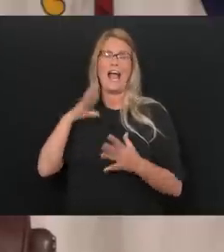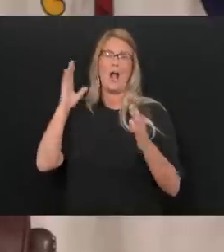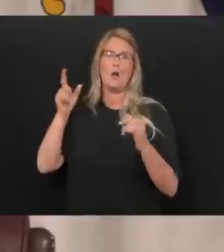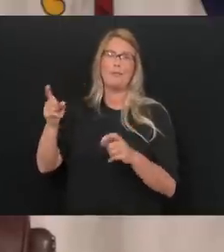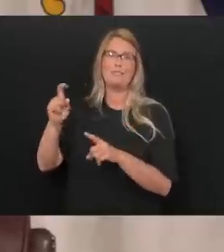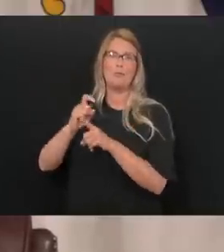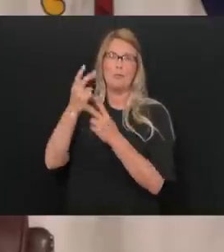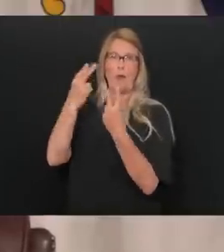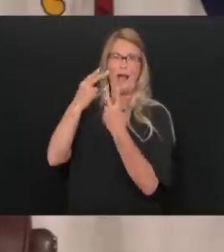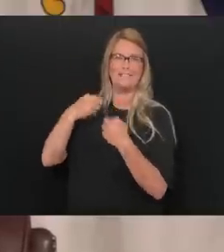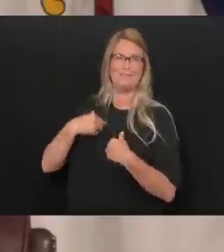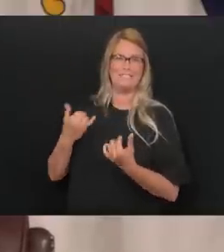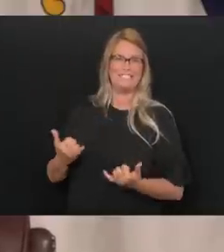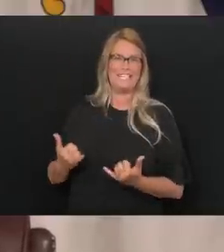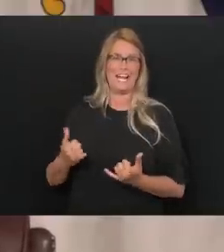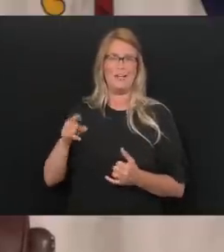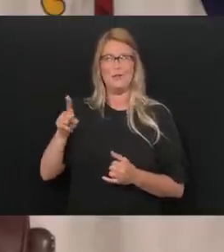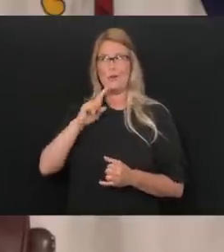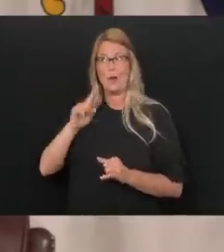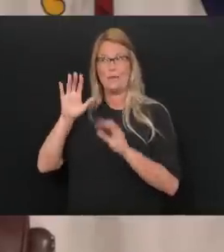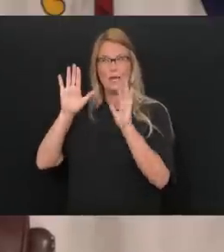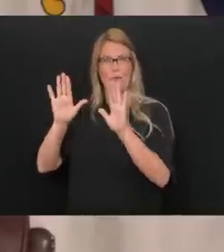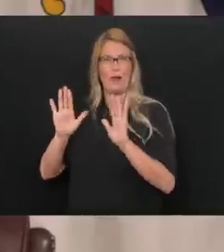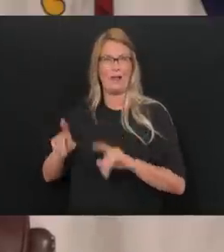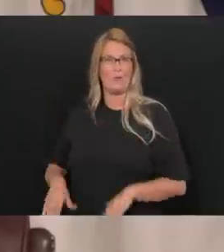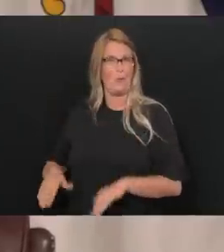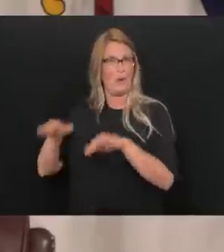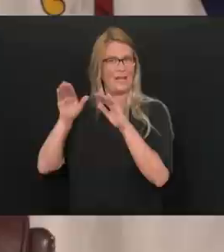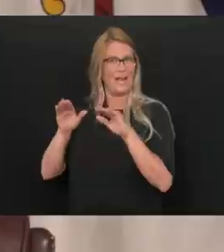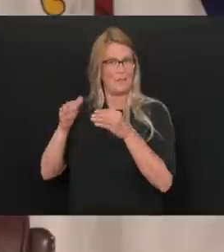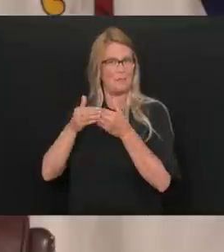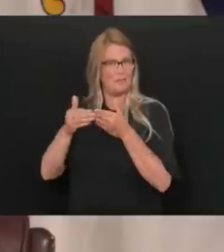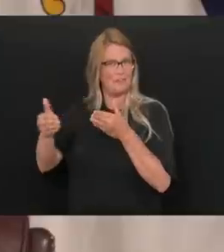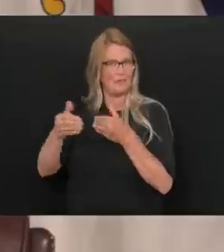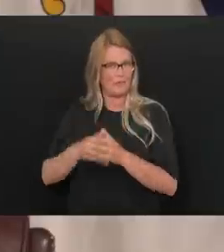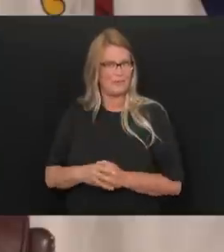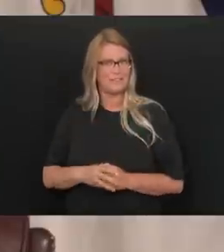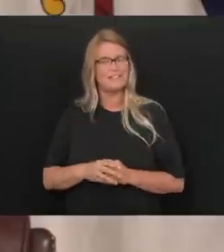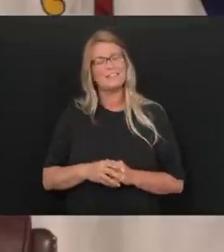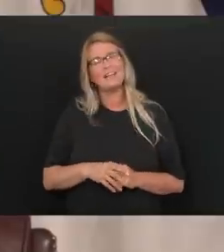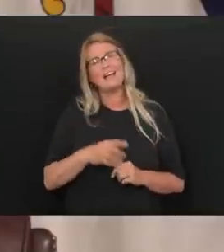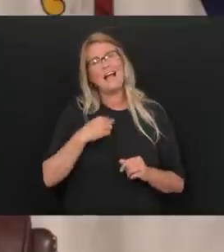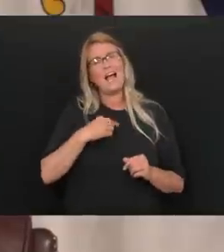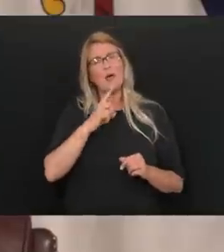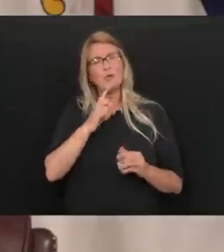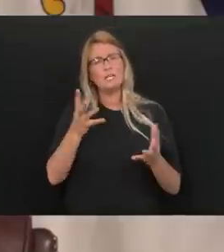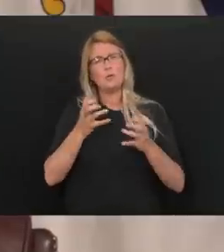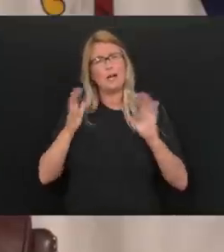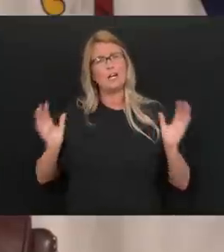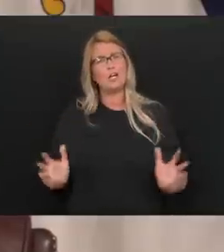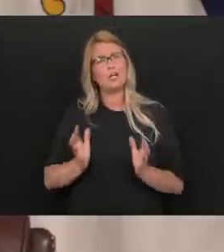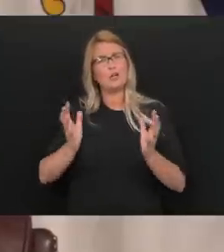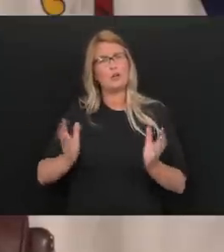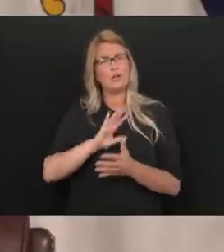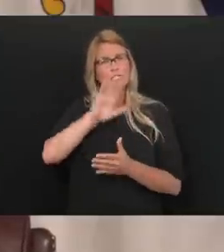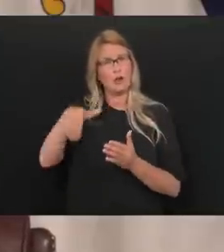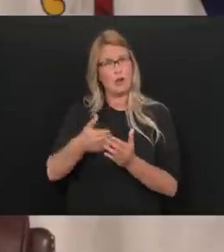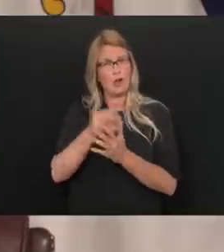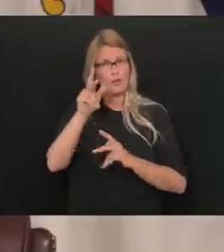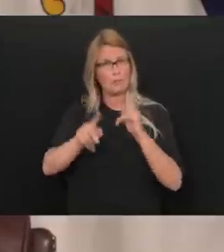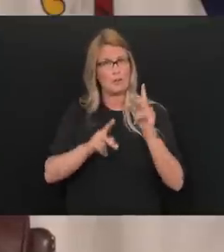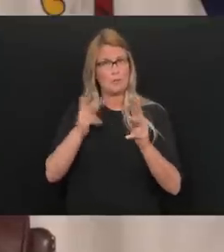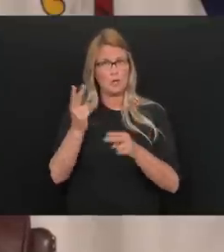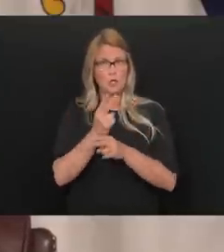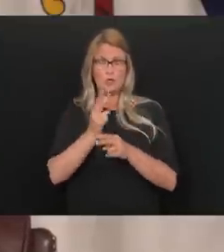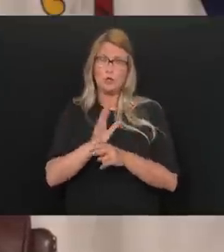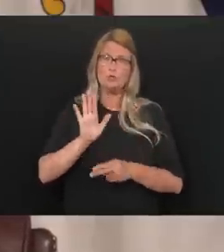Landon, are. I know you're even going to be greater and greater as we go forward. And all I want to do is just encourage everyone tomorrow to use